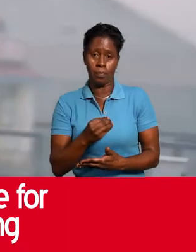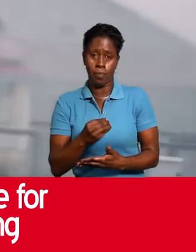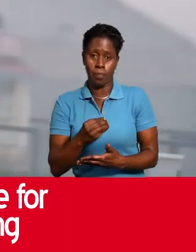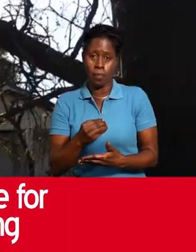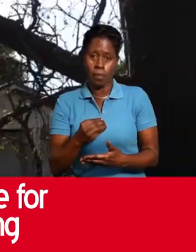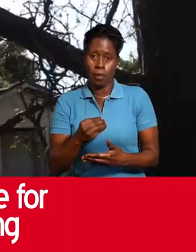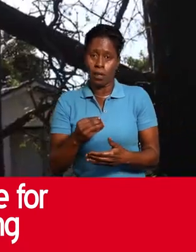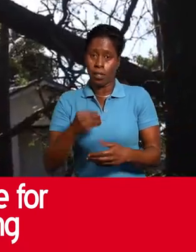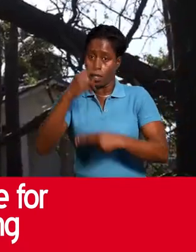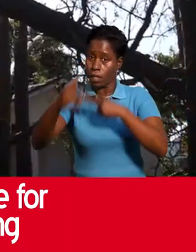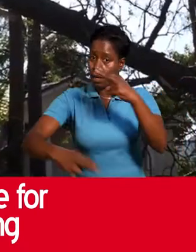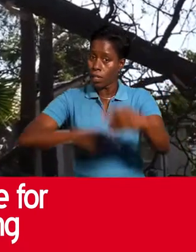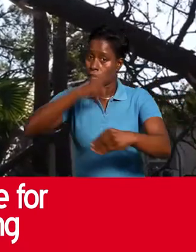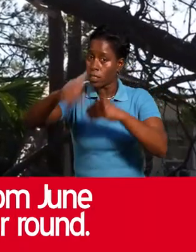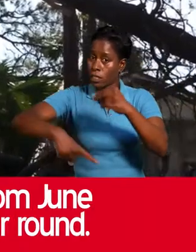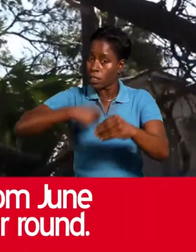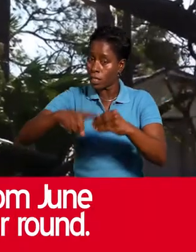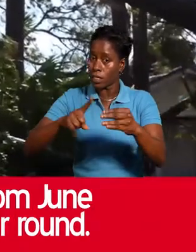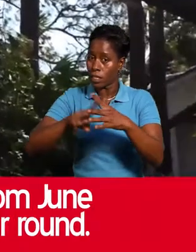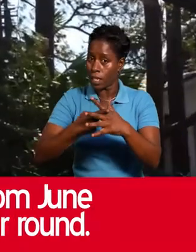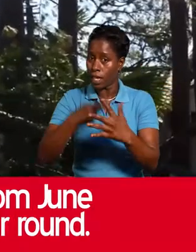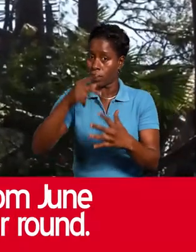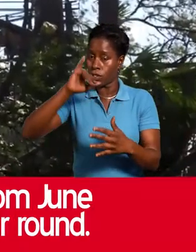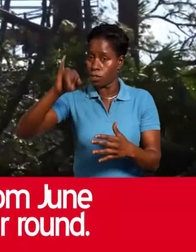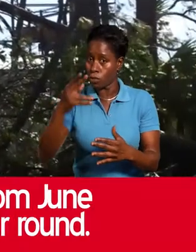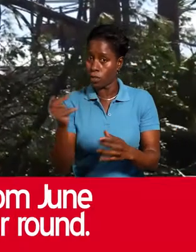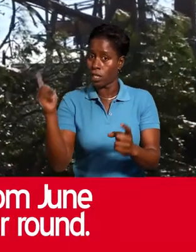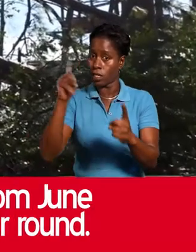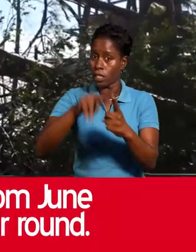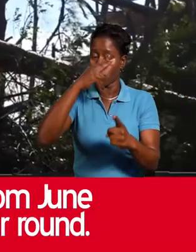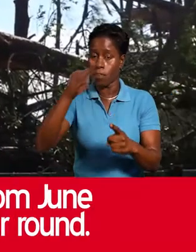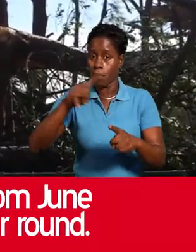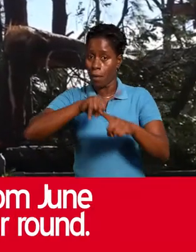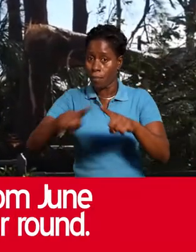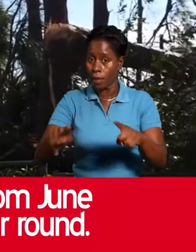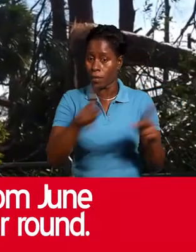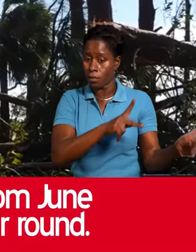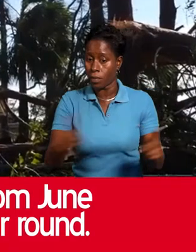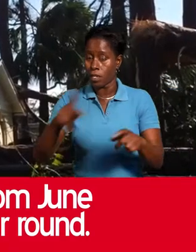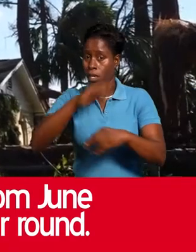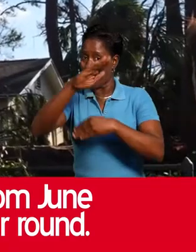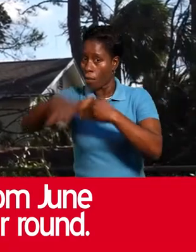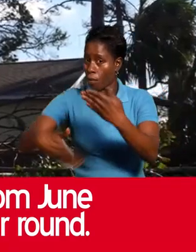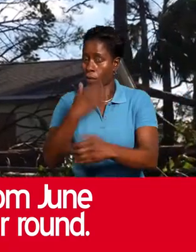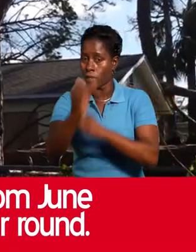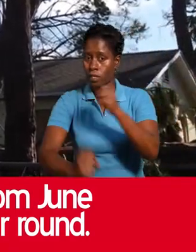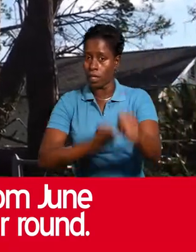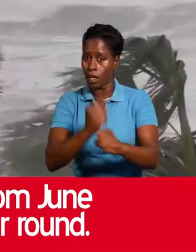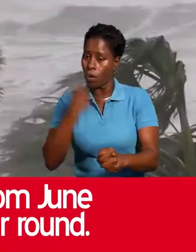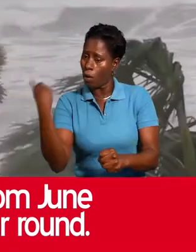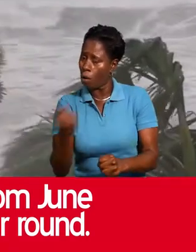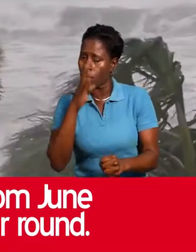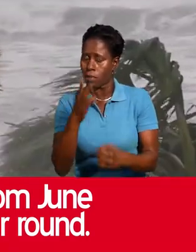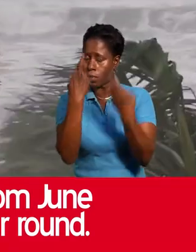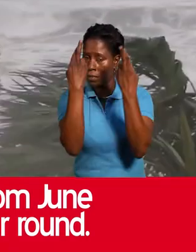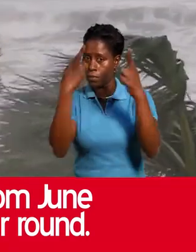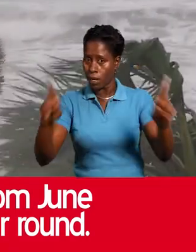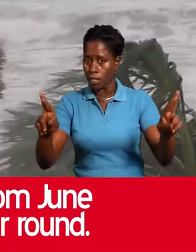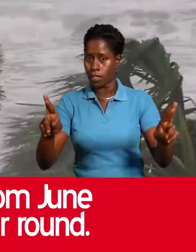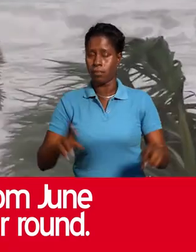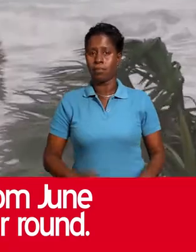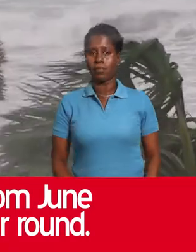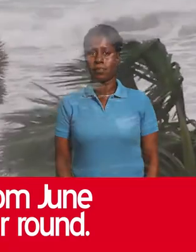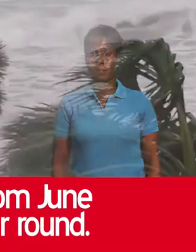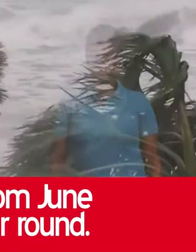condition and can weather the storm. Trim branches away from your house and prune all dead or weak trees on your property. The Atlantic hurricane